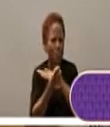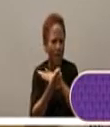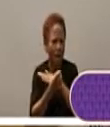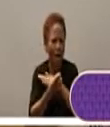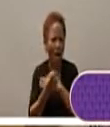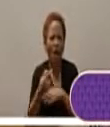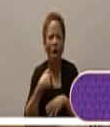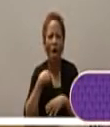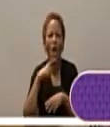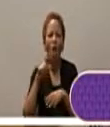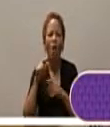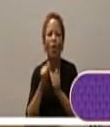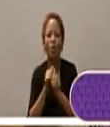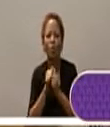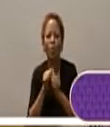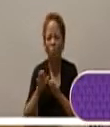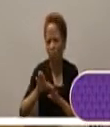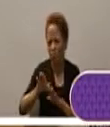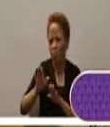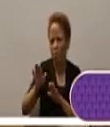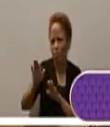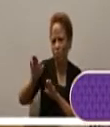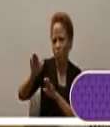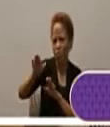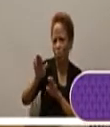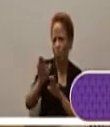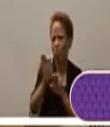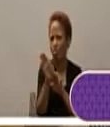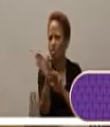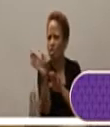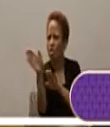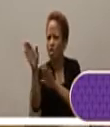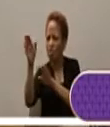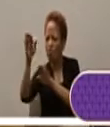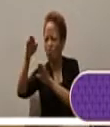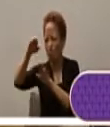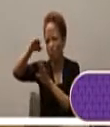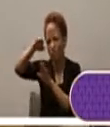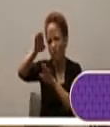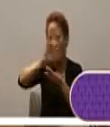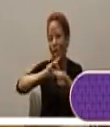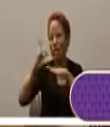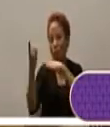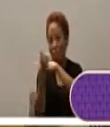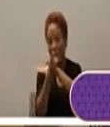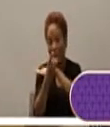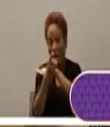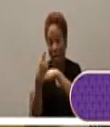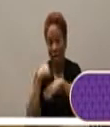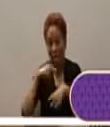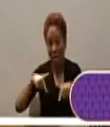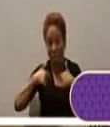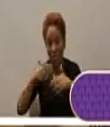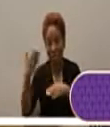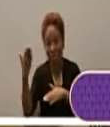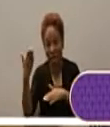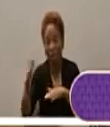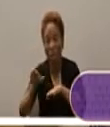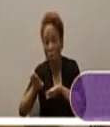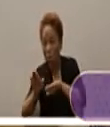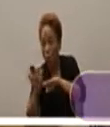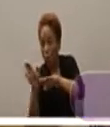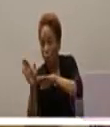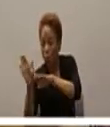stations was loader way up on the hills and the road to it was very very windy as it wove through the valleys there in the crevices